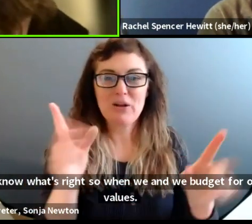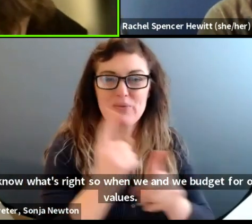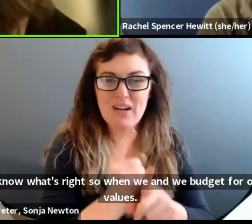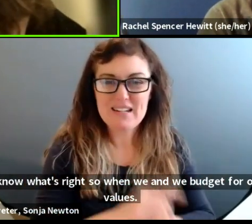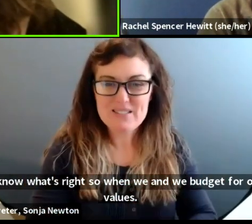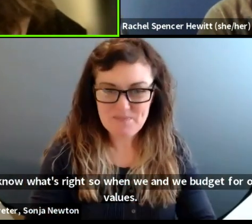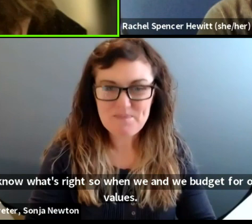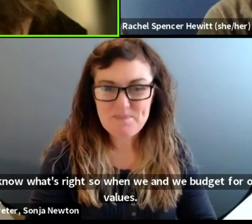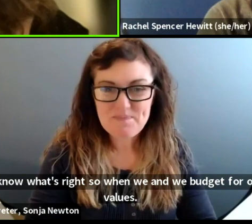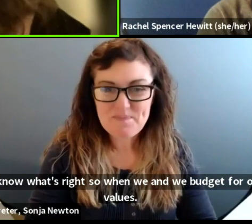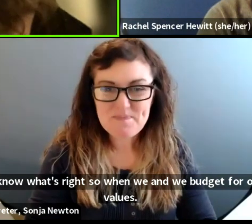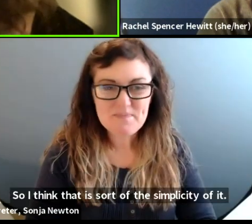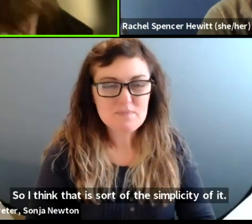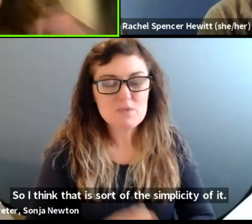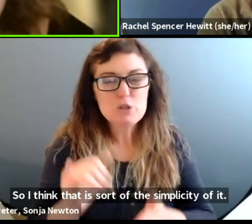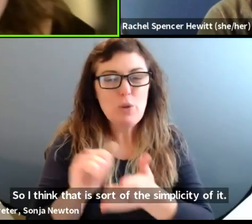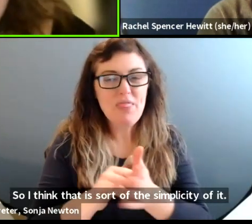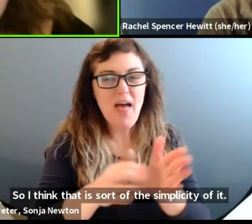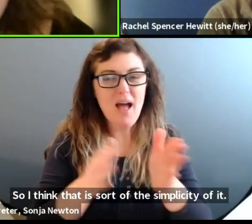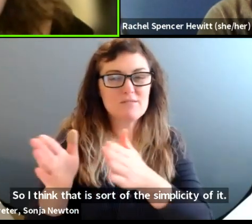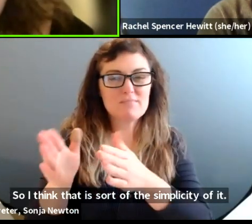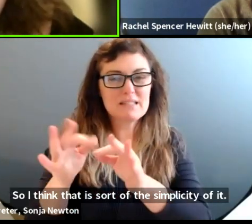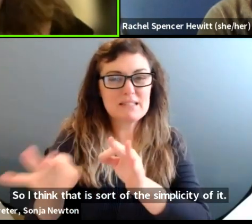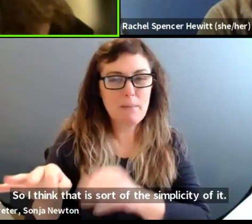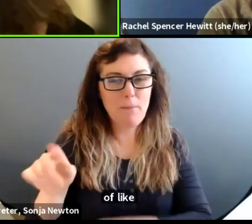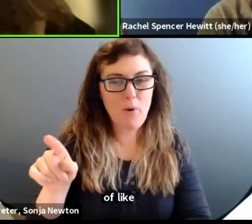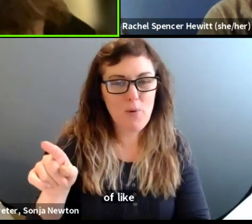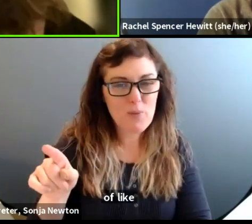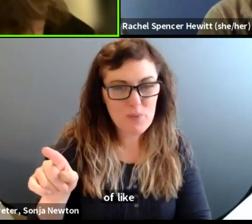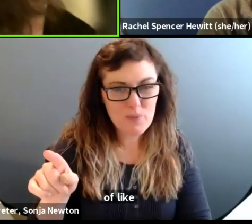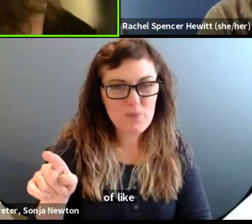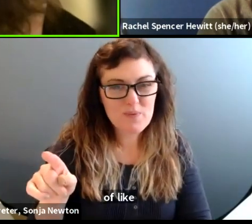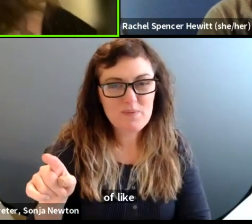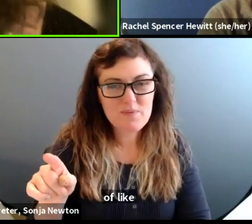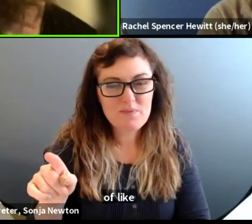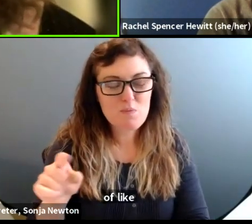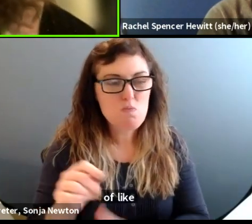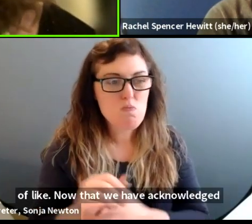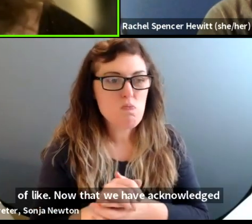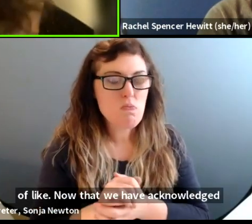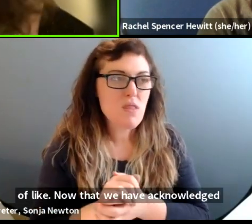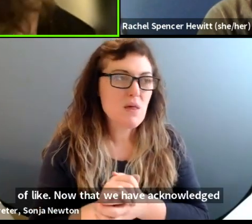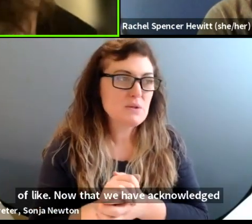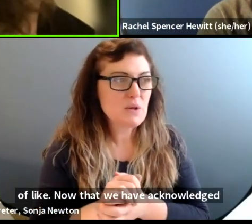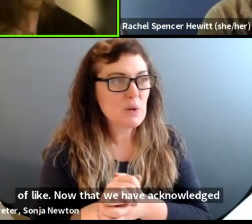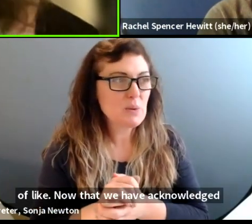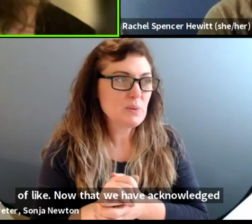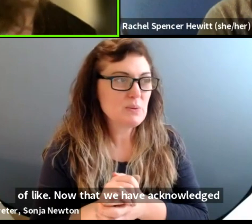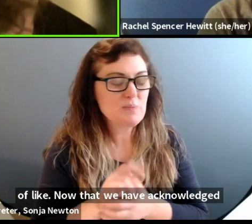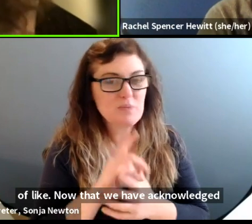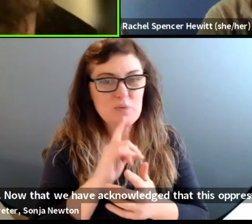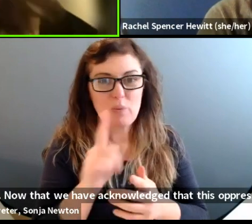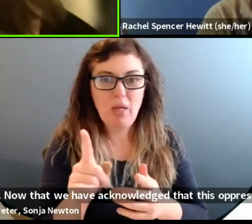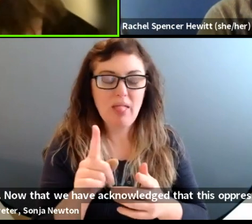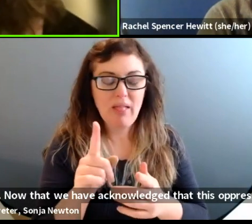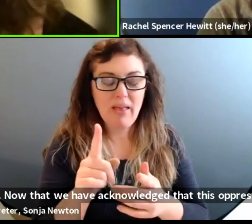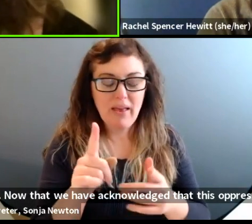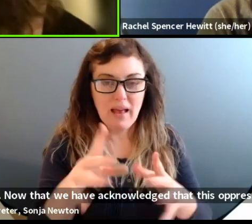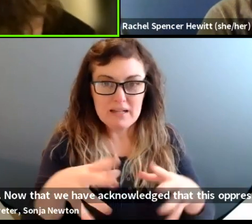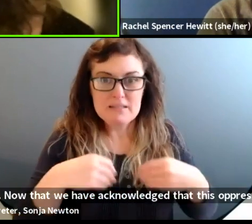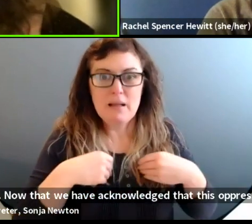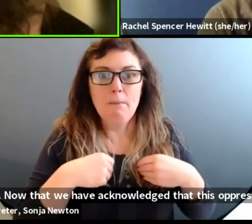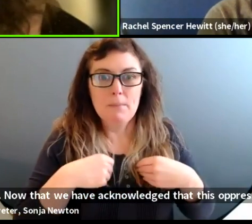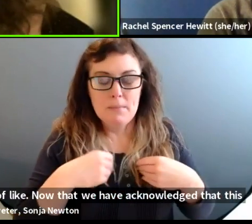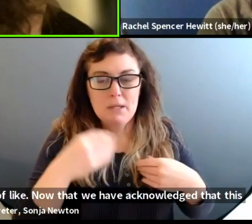simplicity of it, of like, now that we have acknowledged that this oppression exists, the right thing to